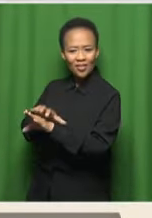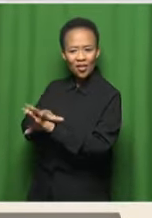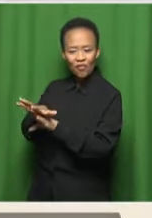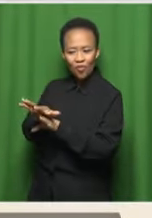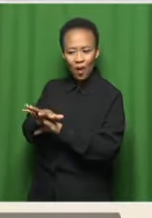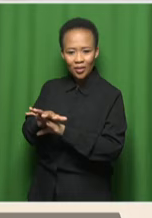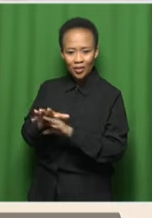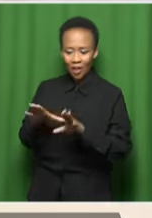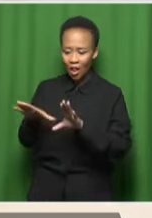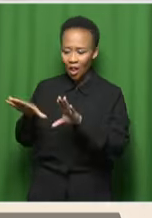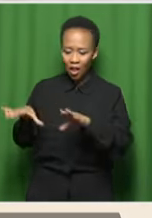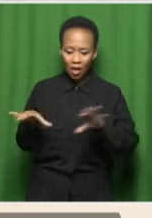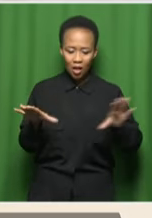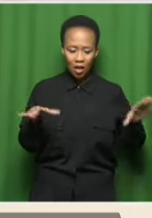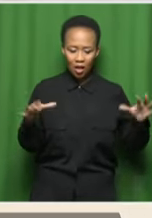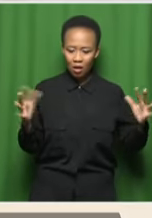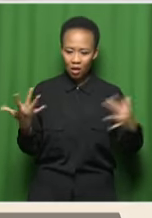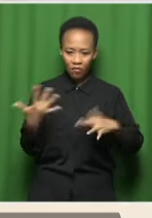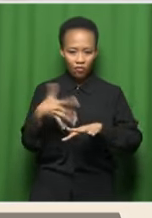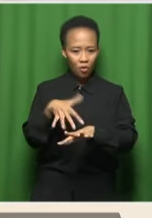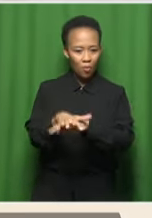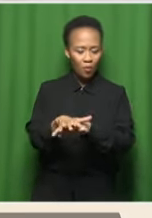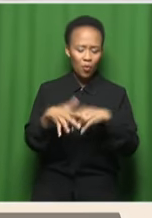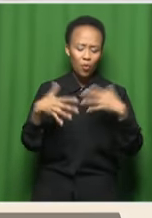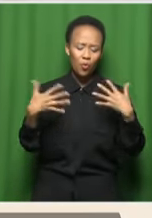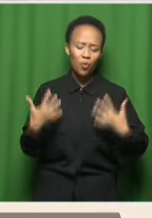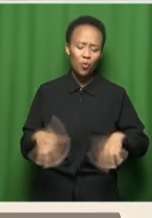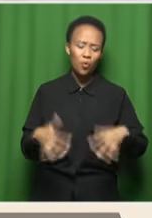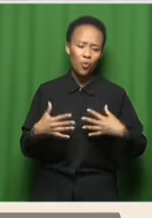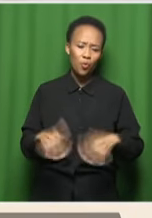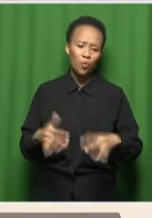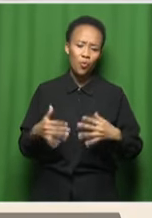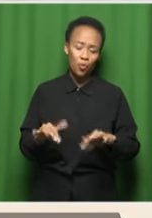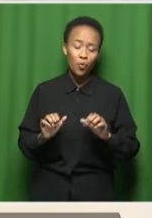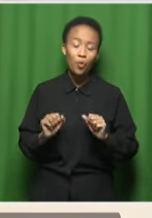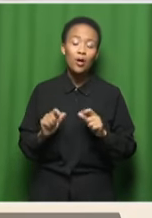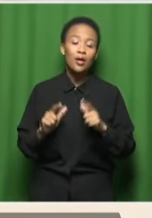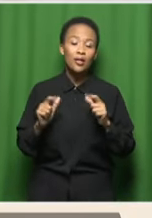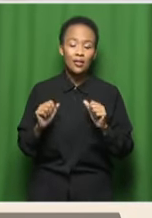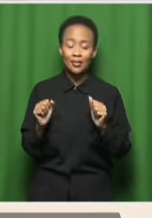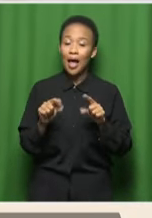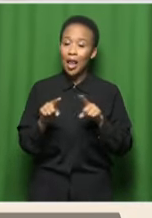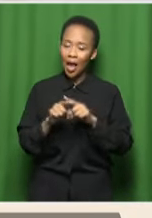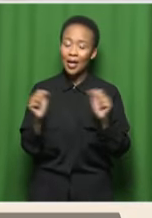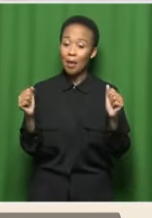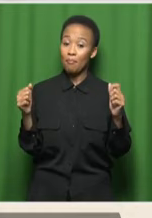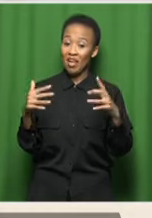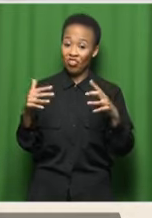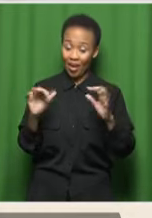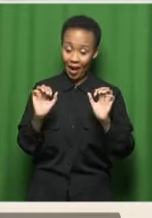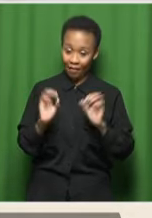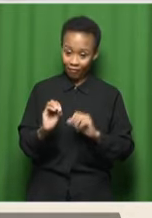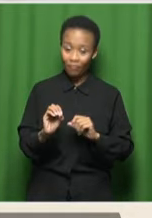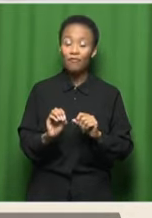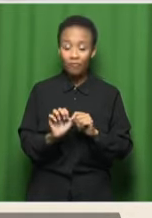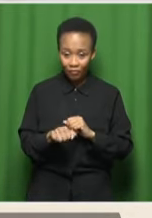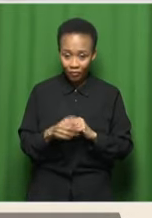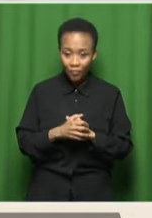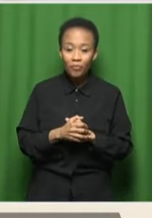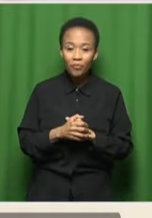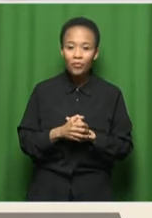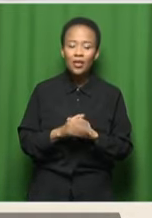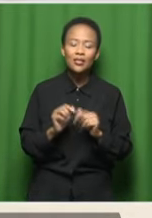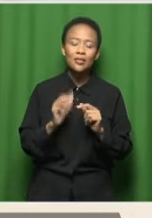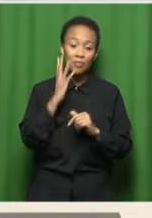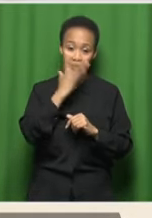all that, it's absolute magic. And as a jazz appreciator, Matabo, how do you see emerging artists in the genre